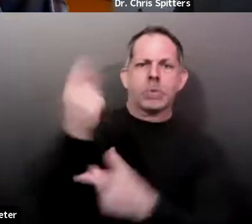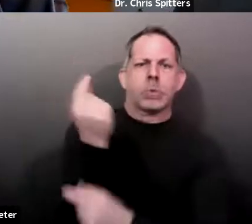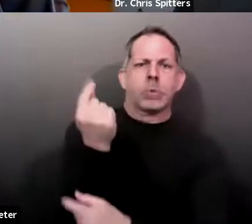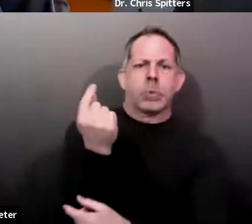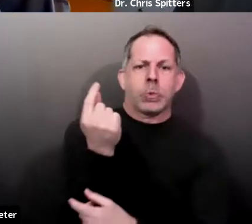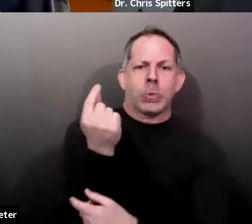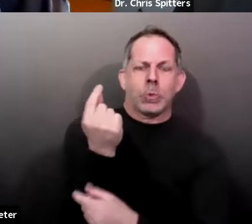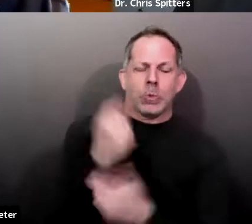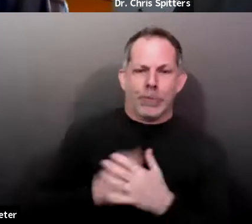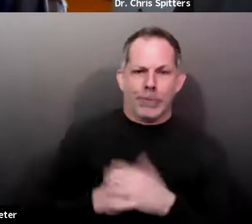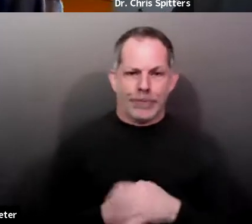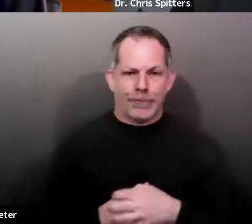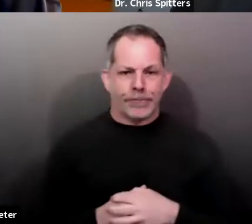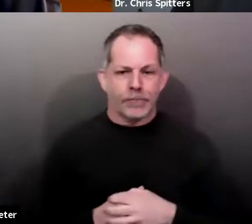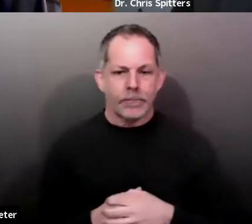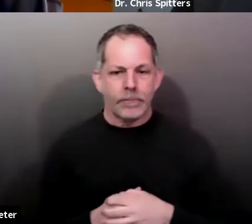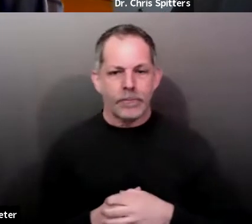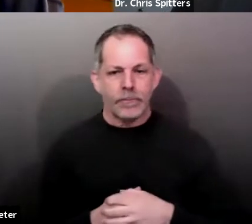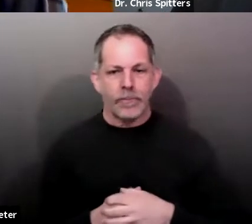you're muted.